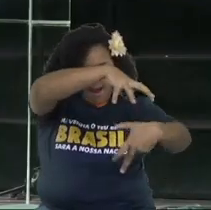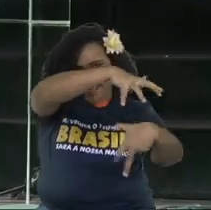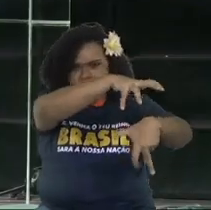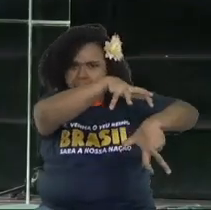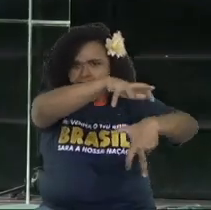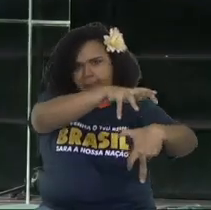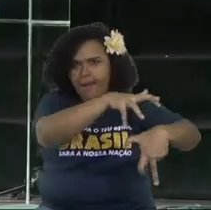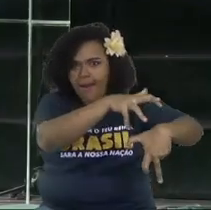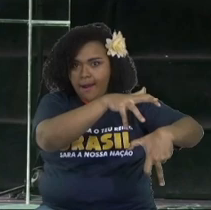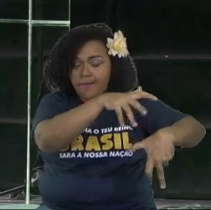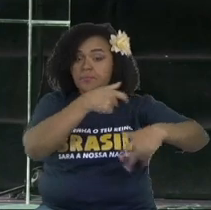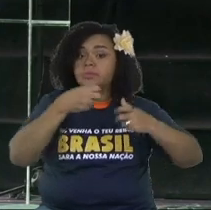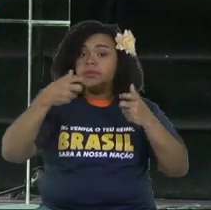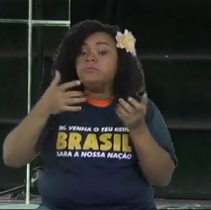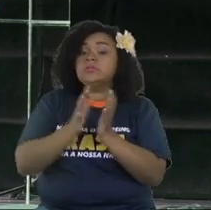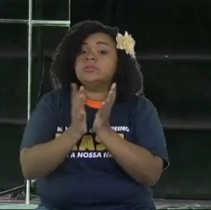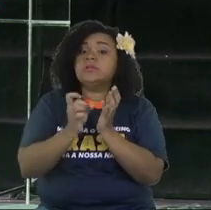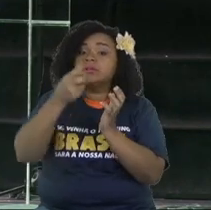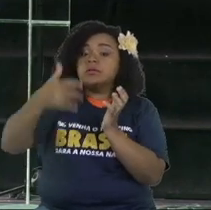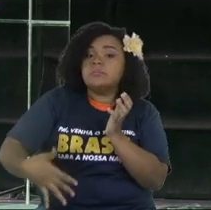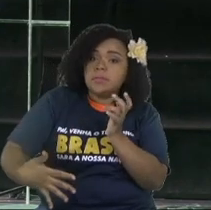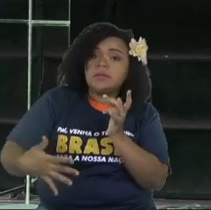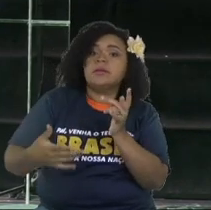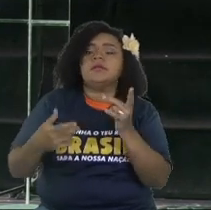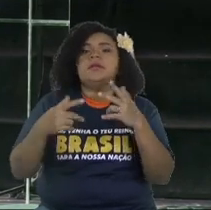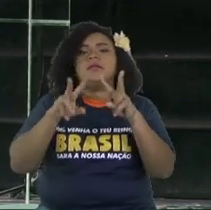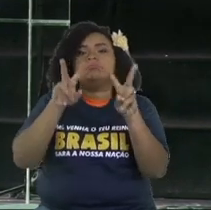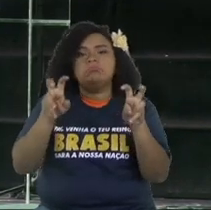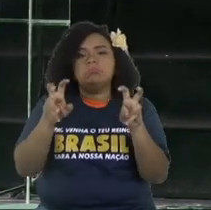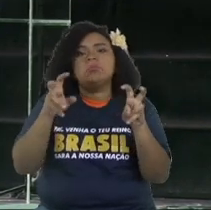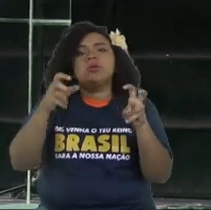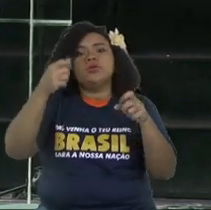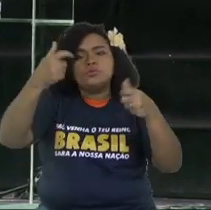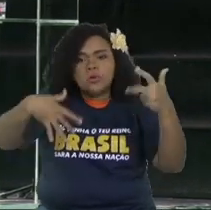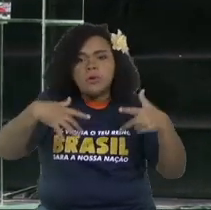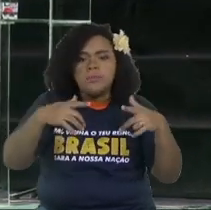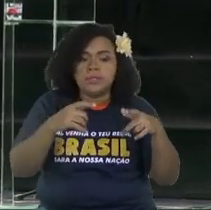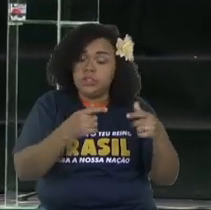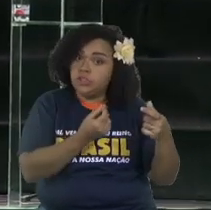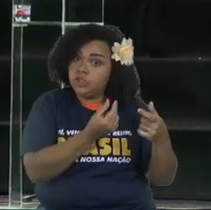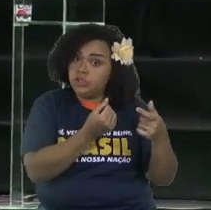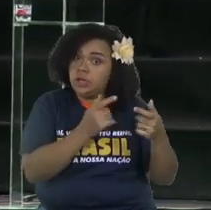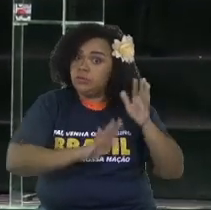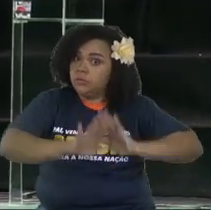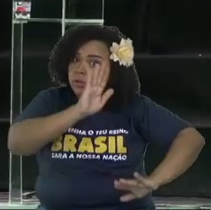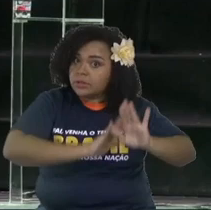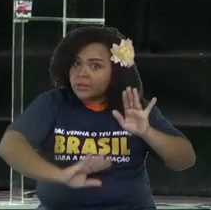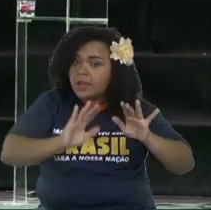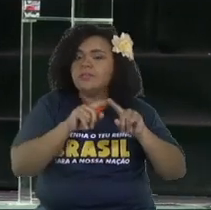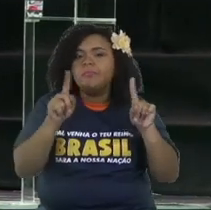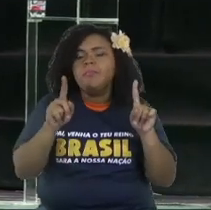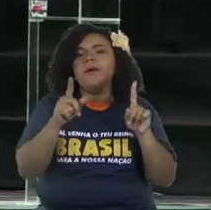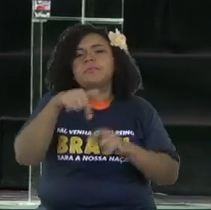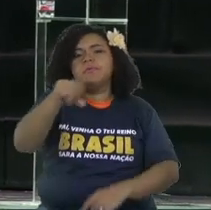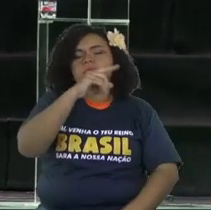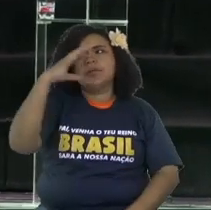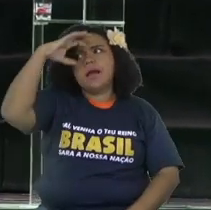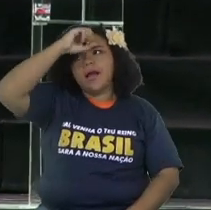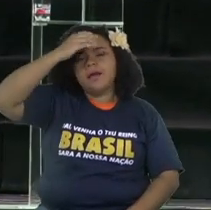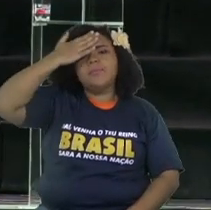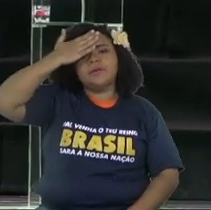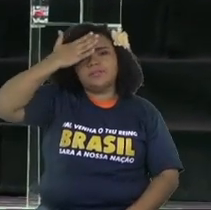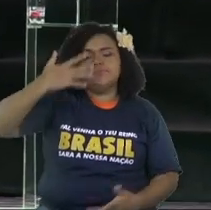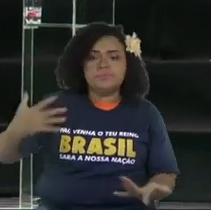And He talks about this because it's a problem in a way or in another way. And we're going to talk about this, but first,